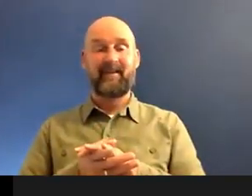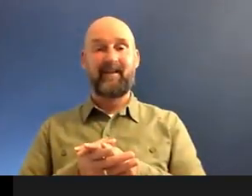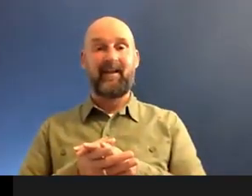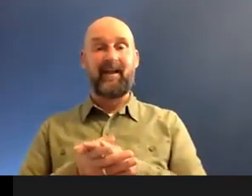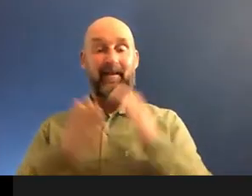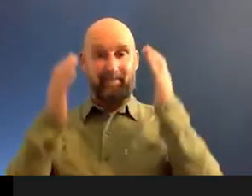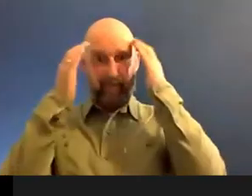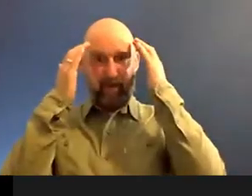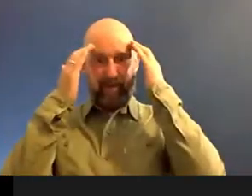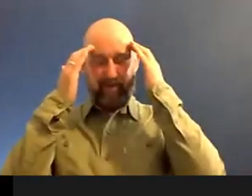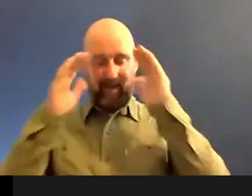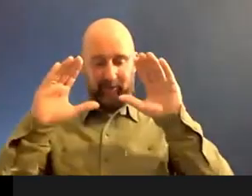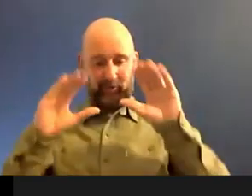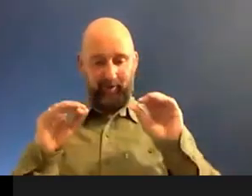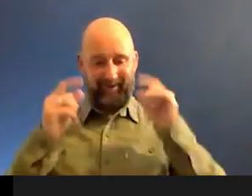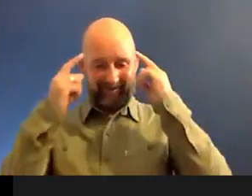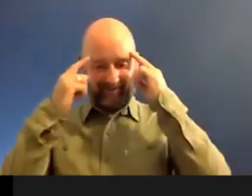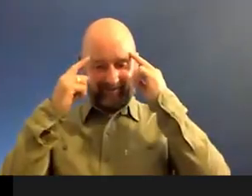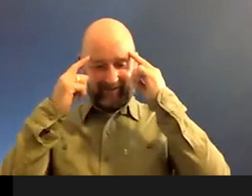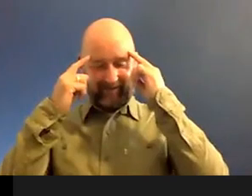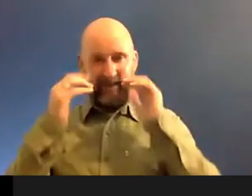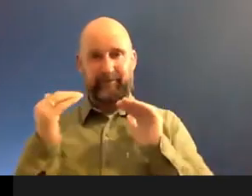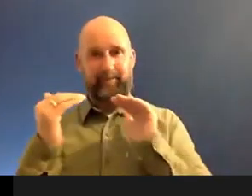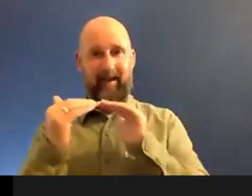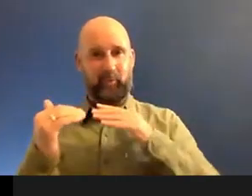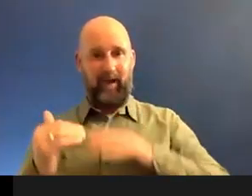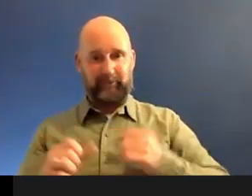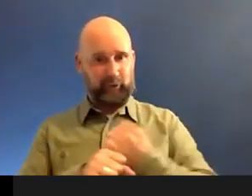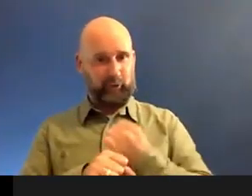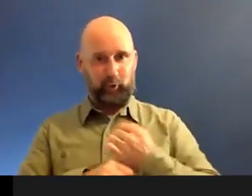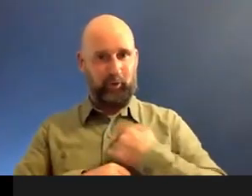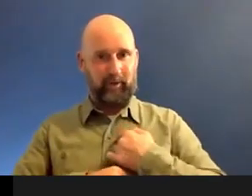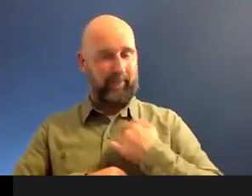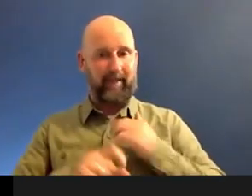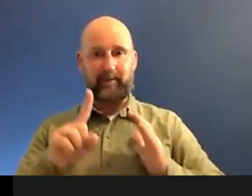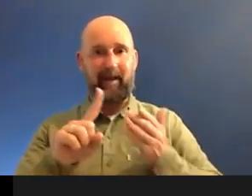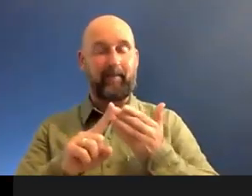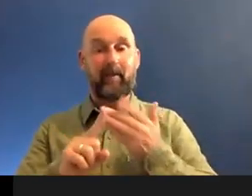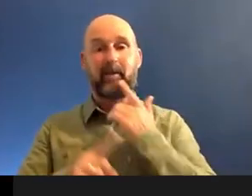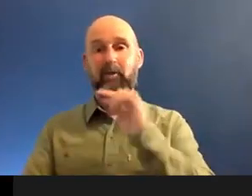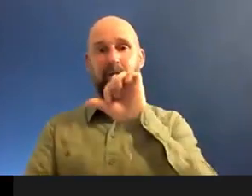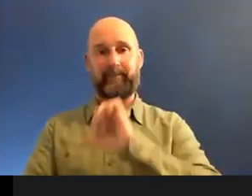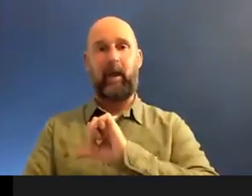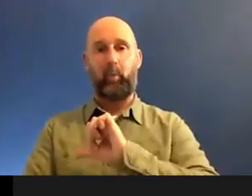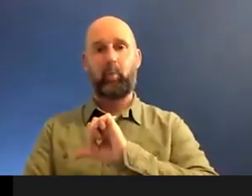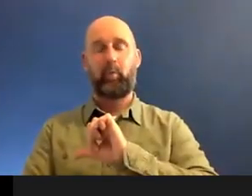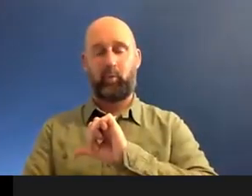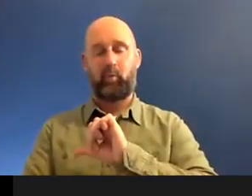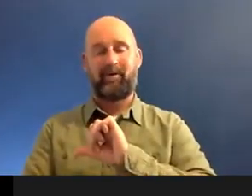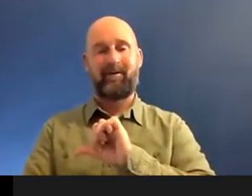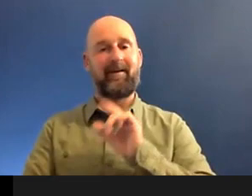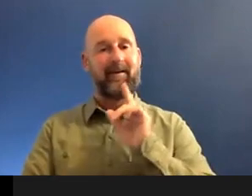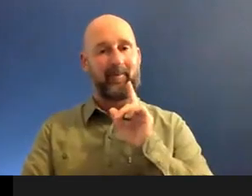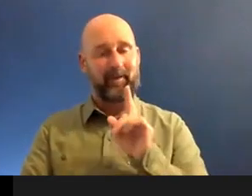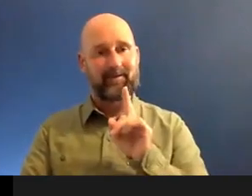brain as well because I said, well, this doesn't really match with what I do. This is not what I'm all about. So I had to turn them down. But it's at the end of